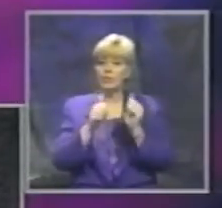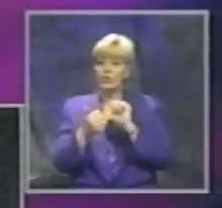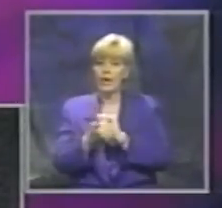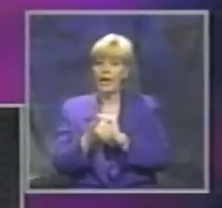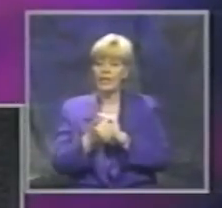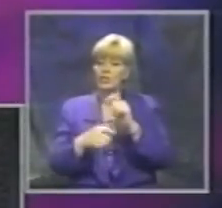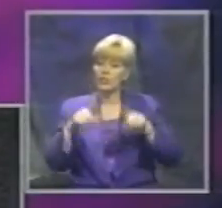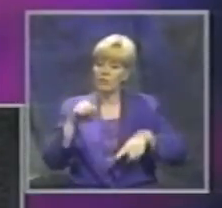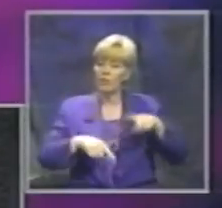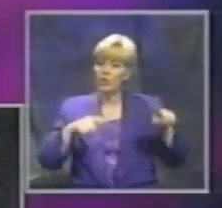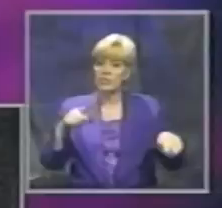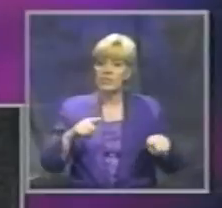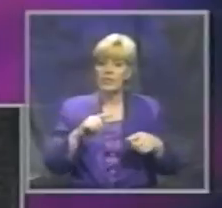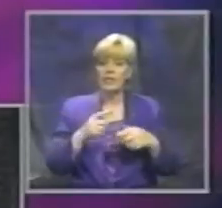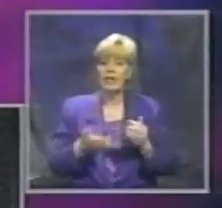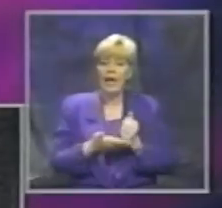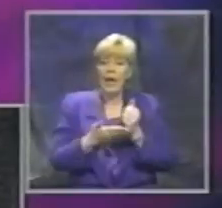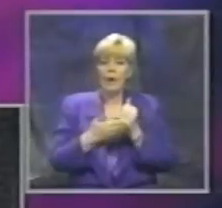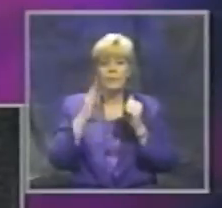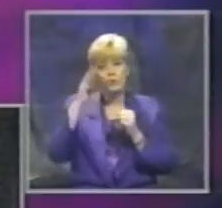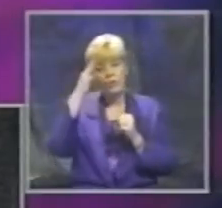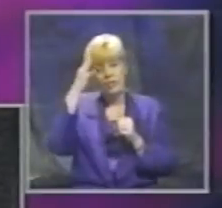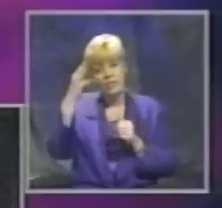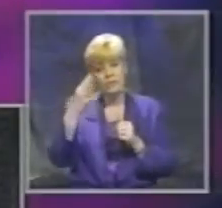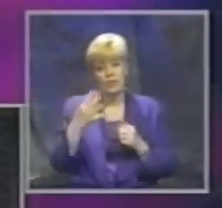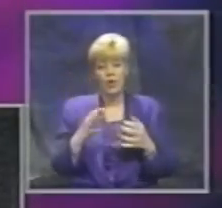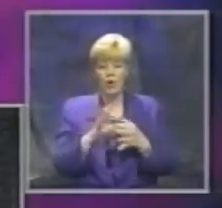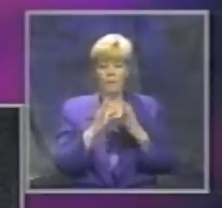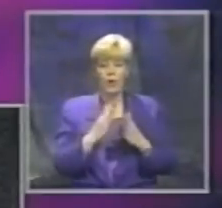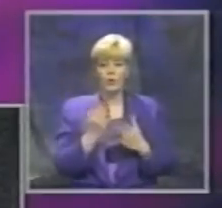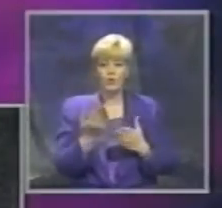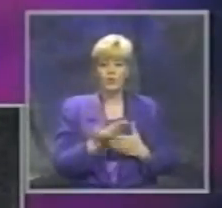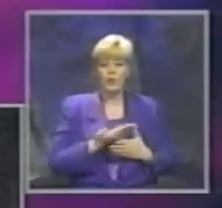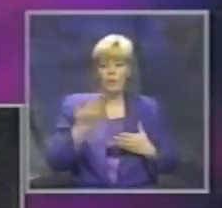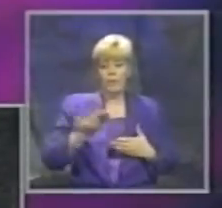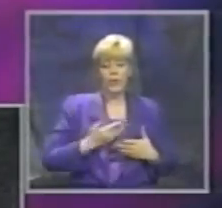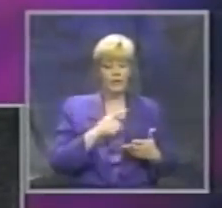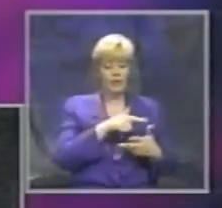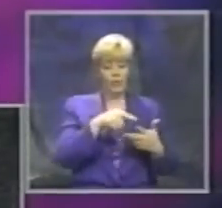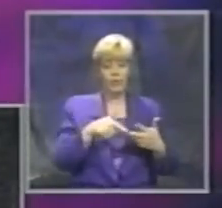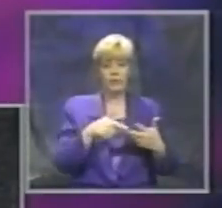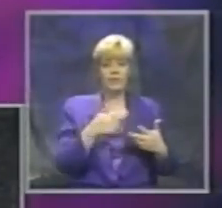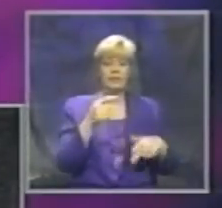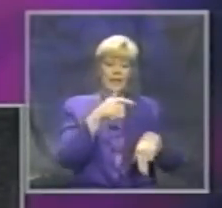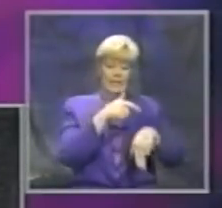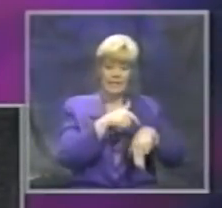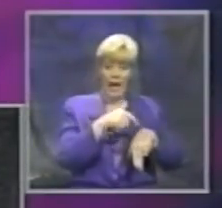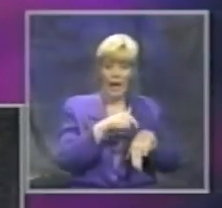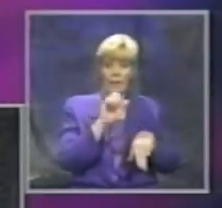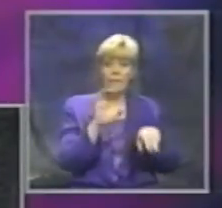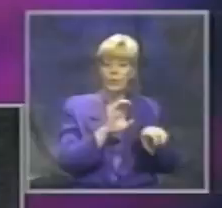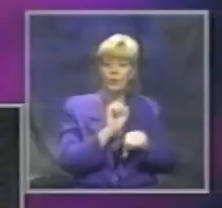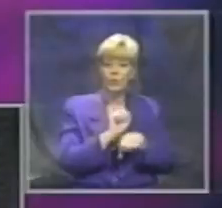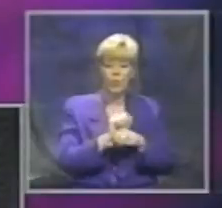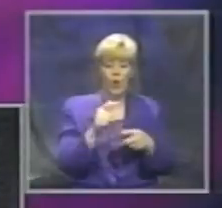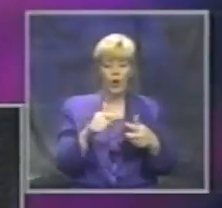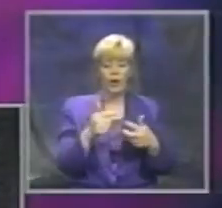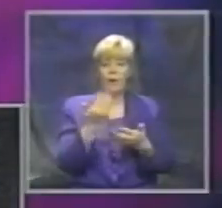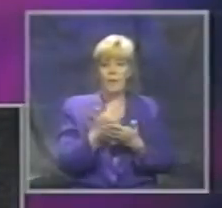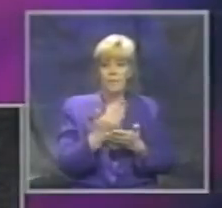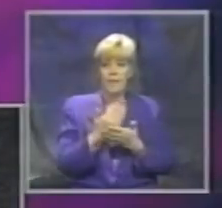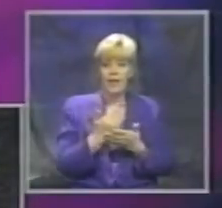creativity. But partners bring three things. They either bring time in terms of doing the work, they bring money,